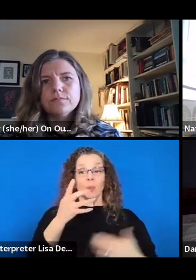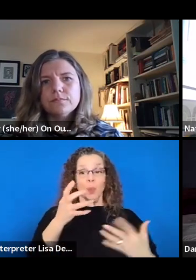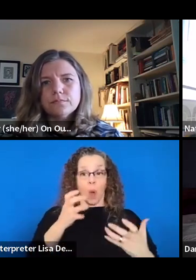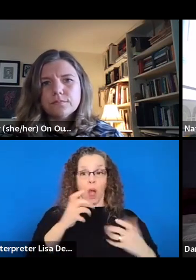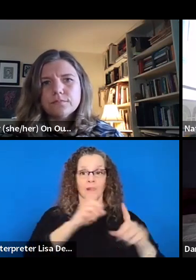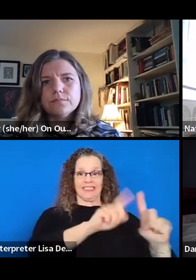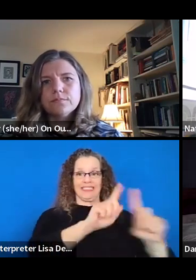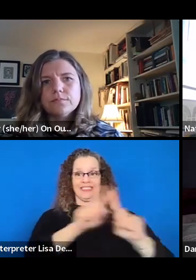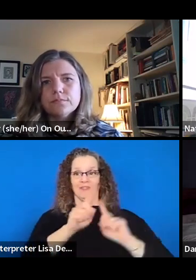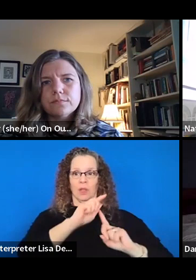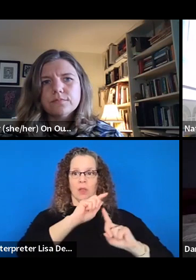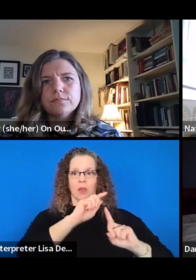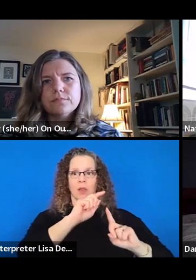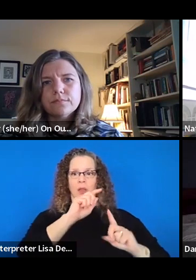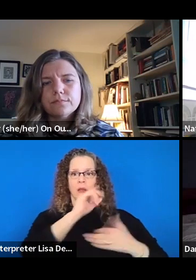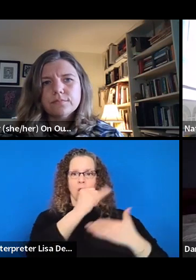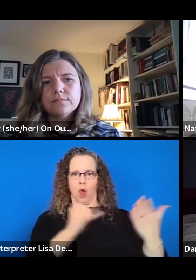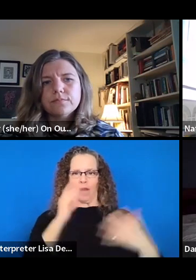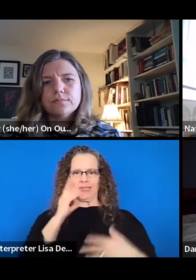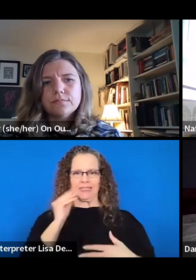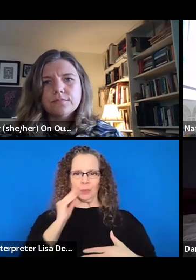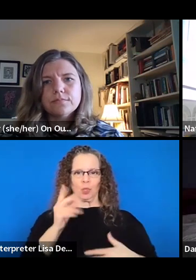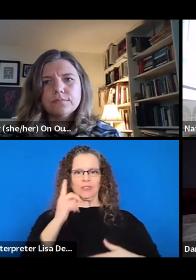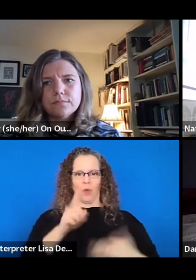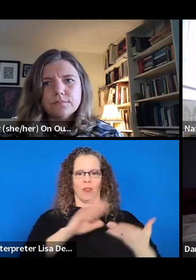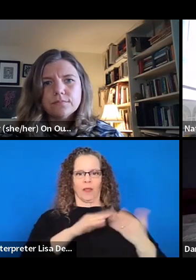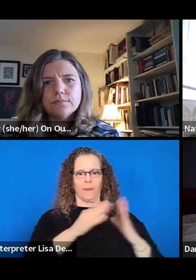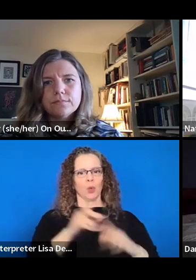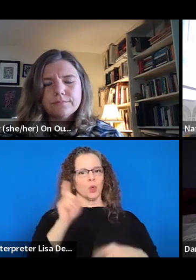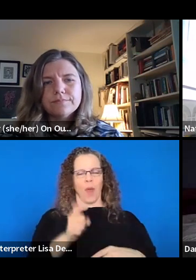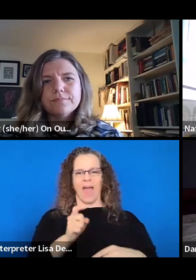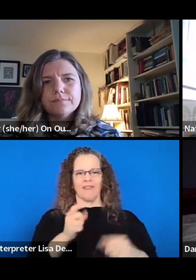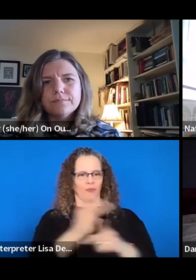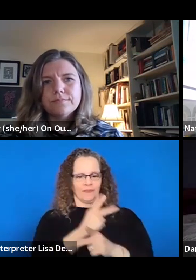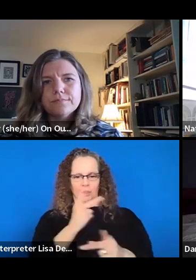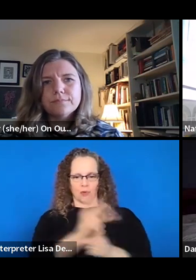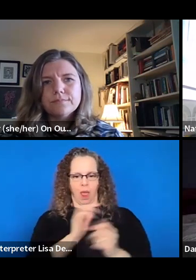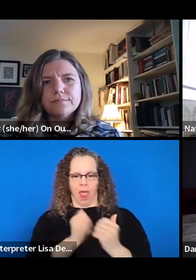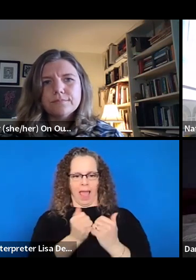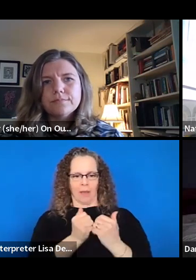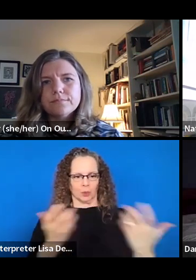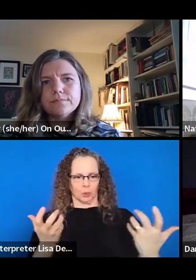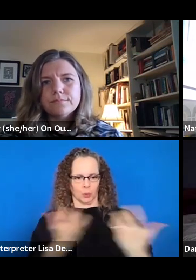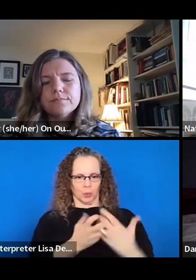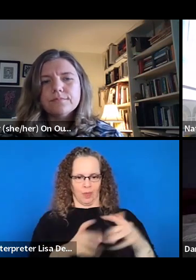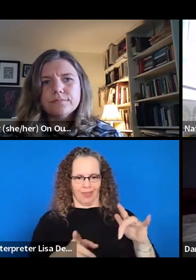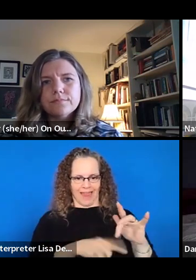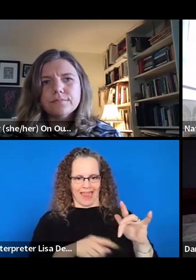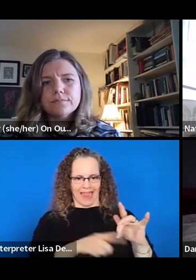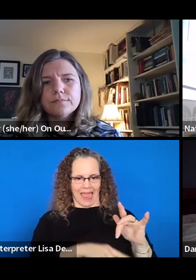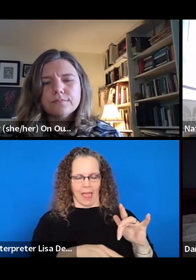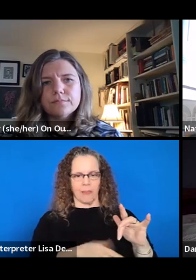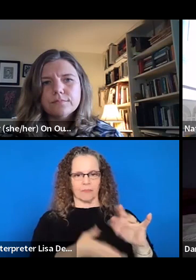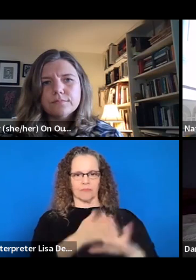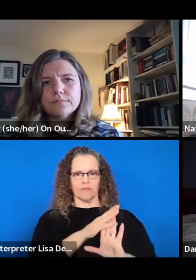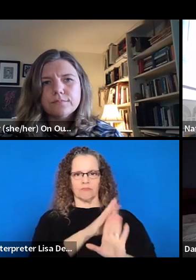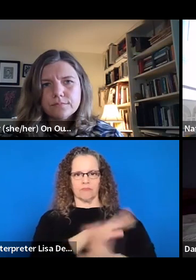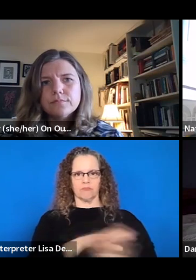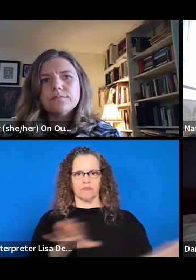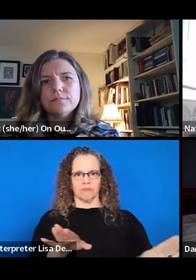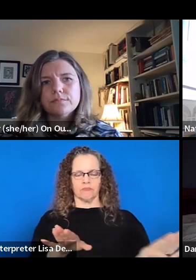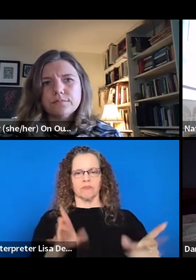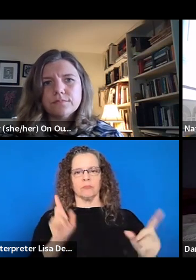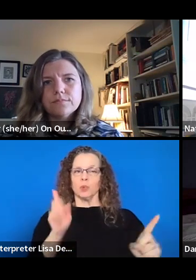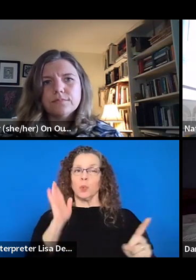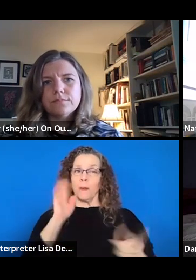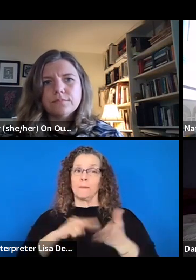then you have to fill that gap because they're going to have to make those difficult decisions and they're going to lose income as a part of it. And so that we have